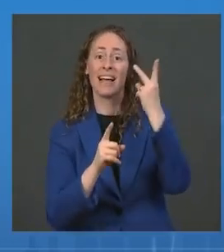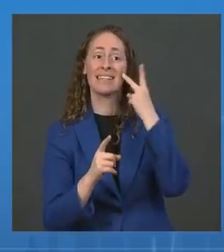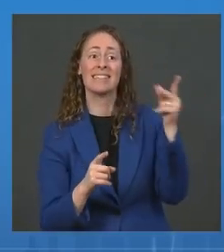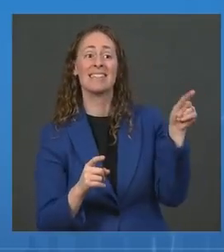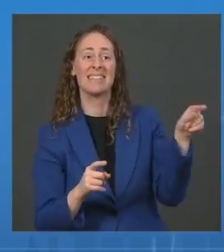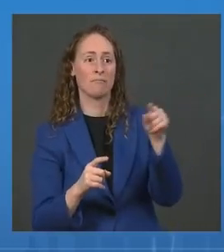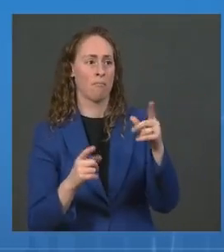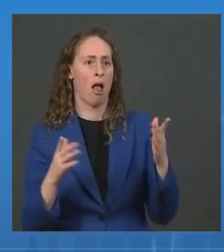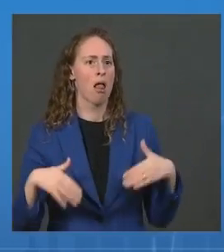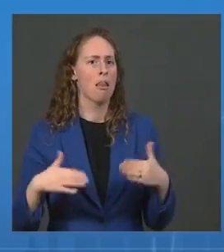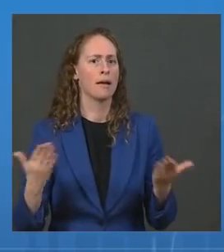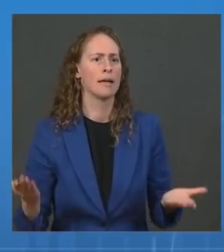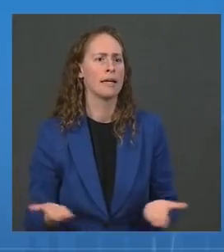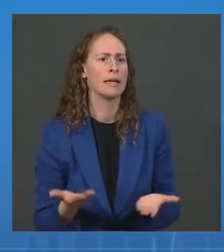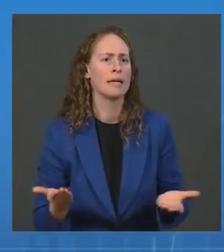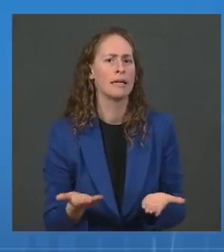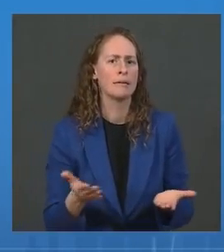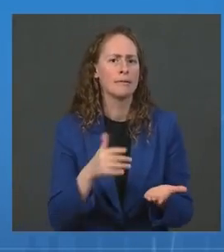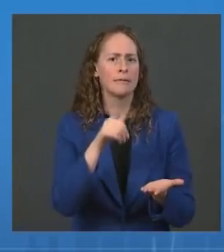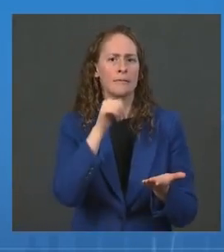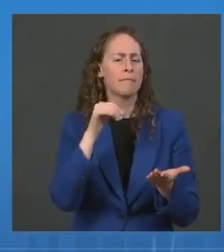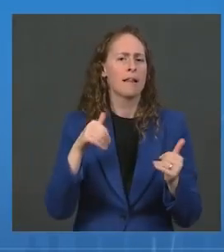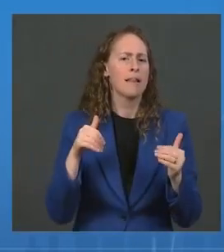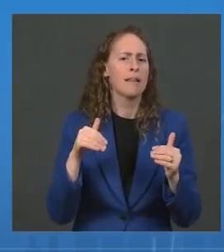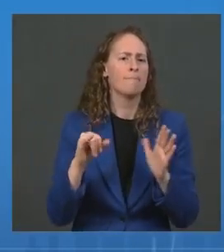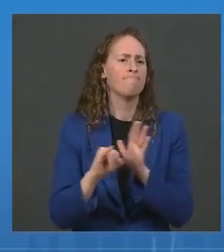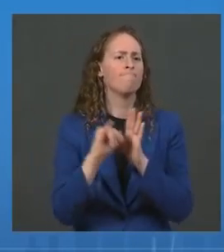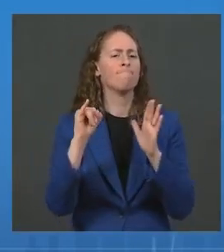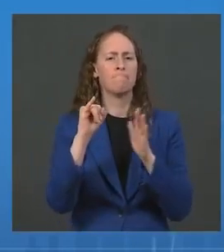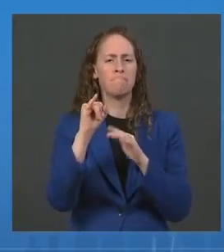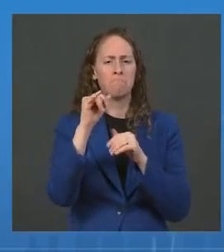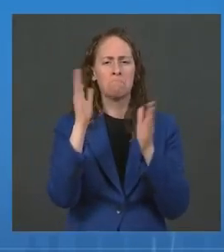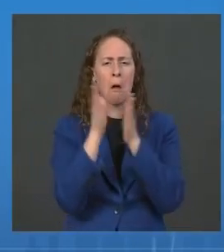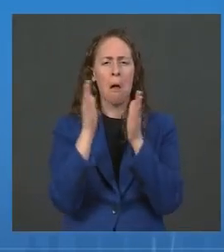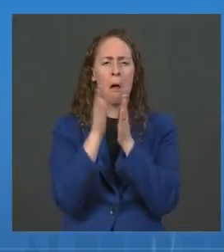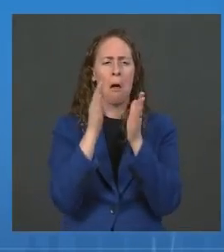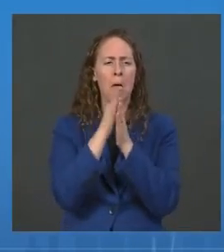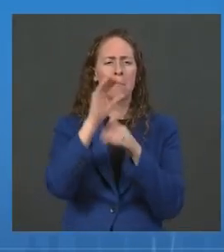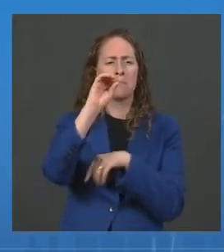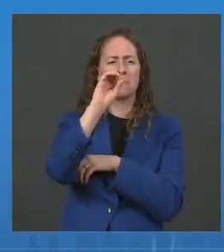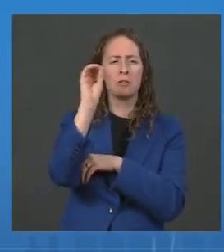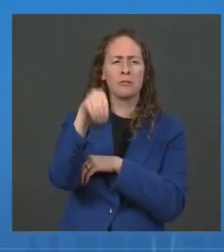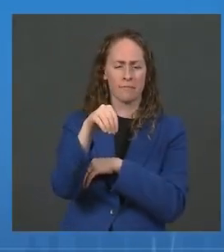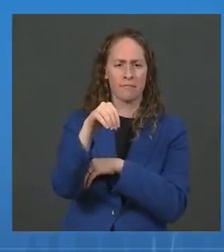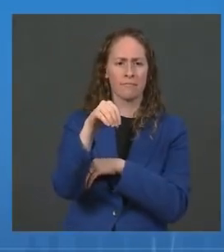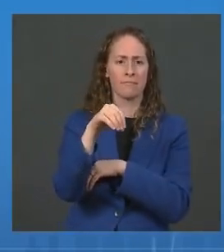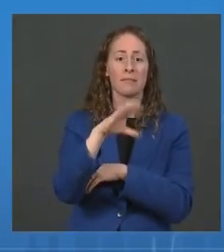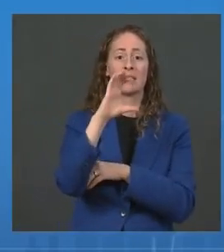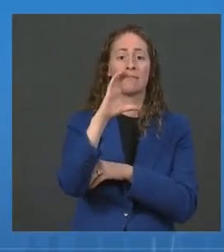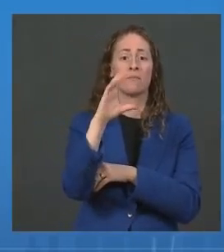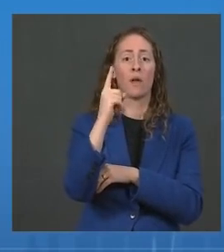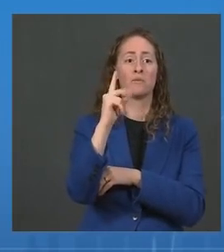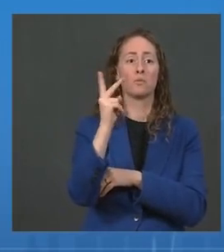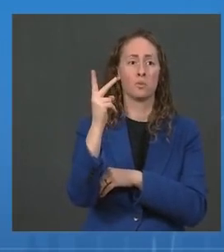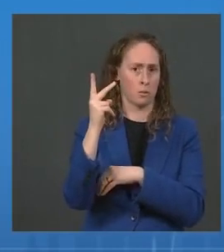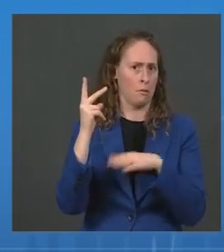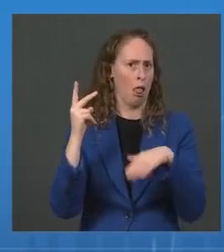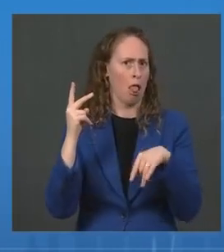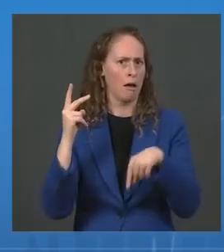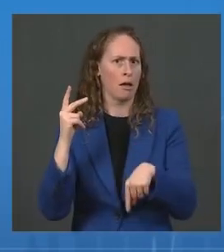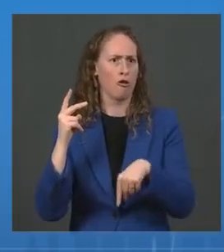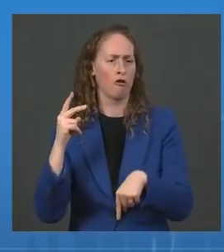.5 percent for Mu and nothing for the C.1.2 — because the Delta variant continues to dominate.